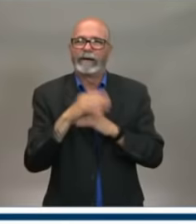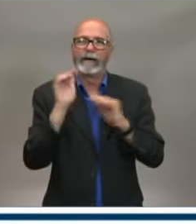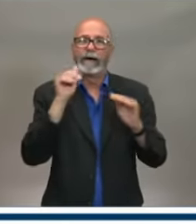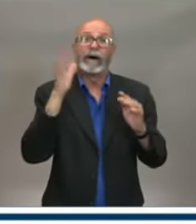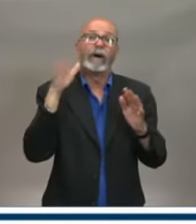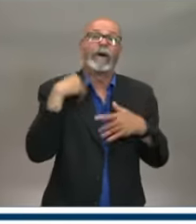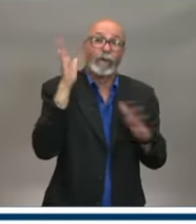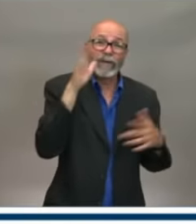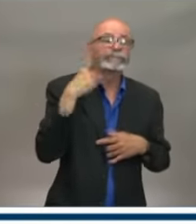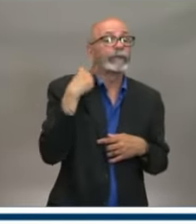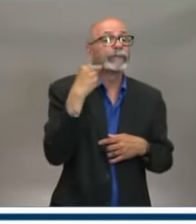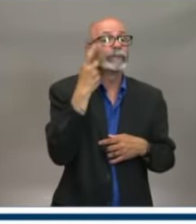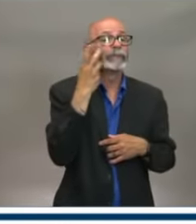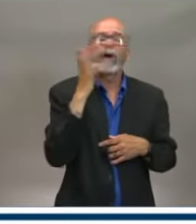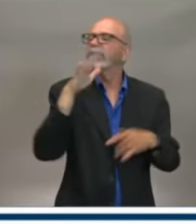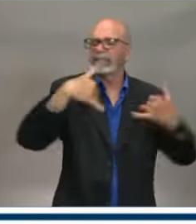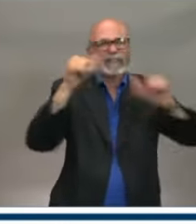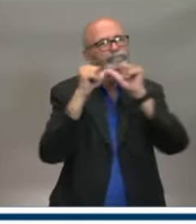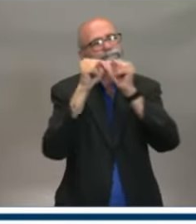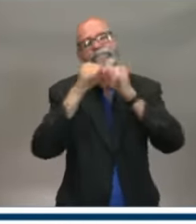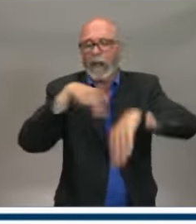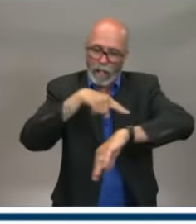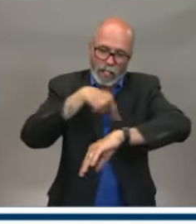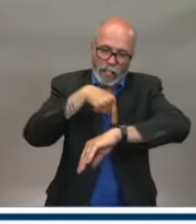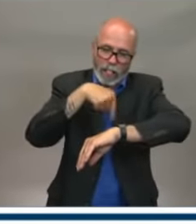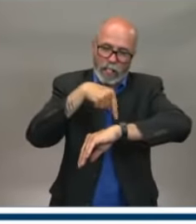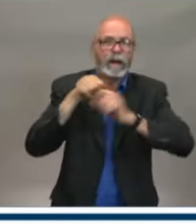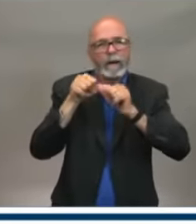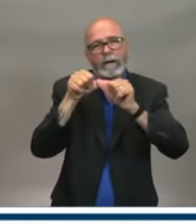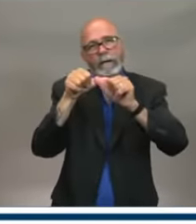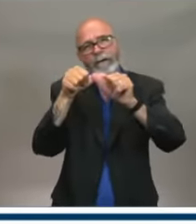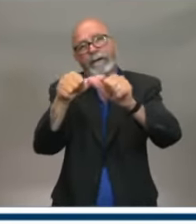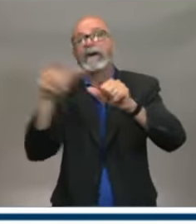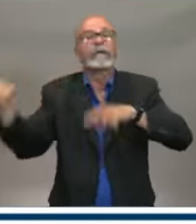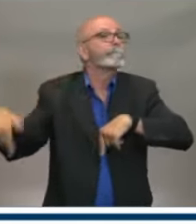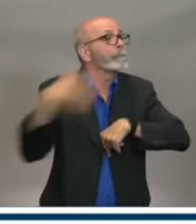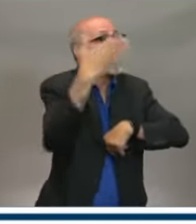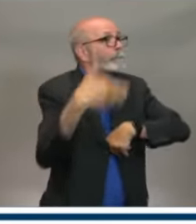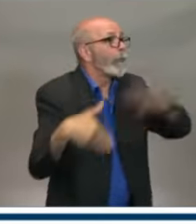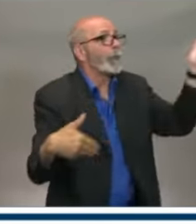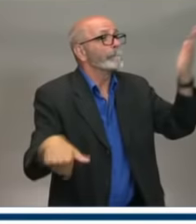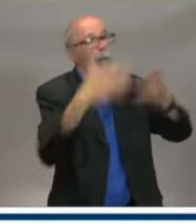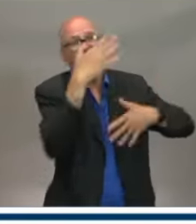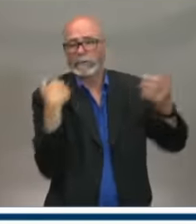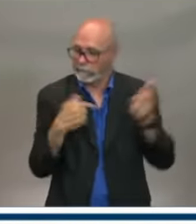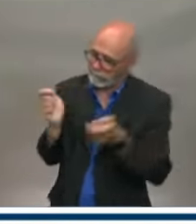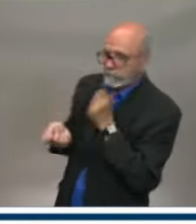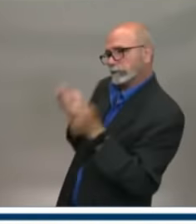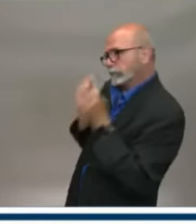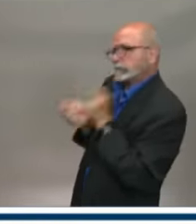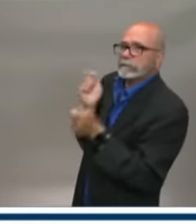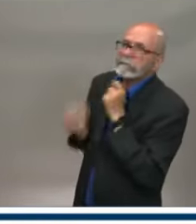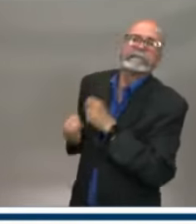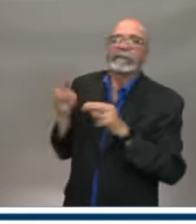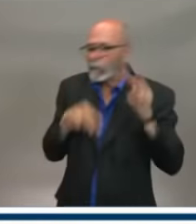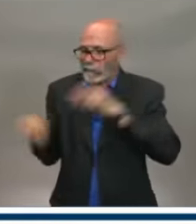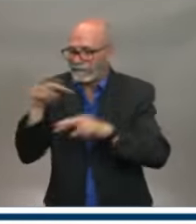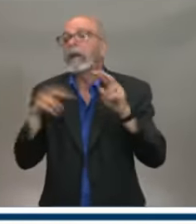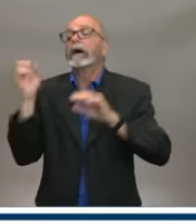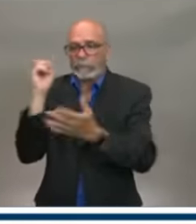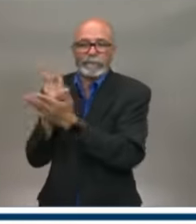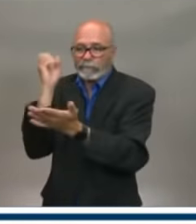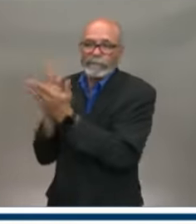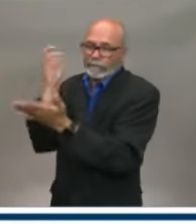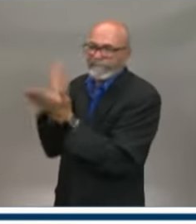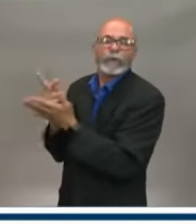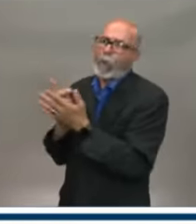days supporting and moving our proposals through to get them approved. At the end of the day, there are some sectors that haven't had